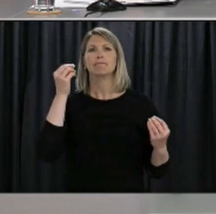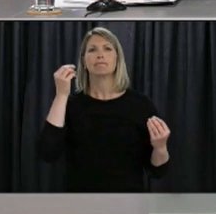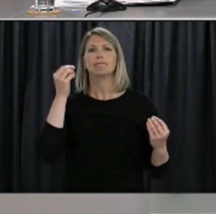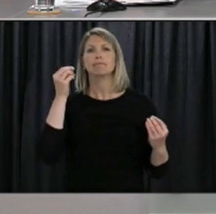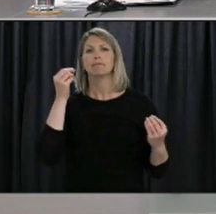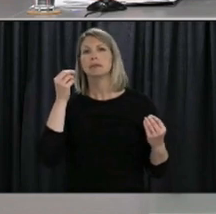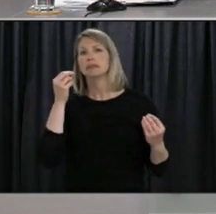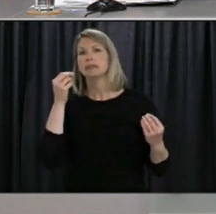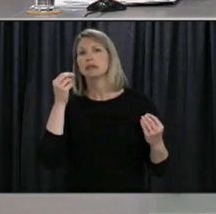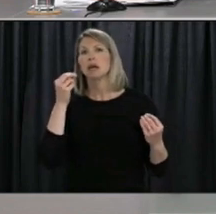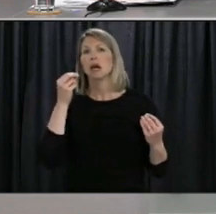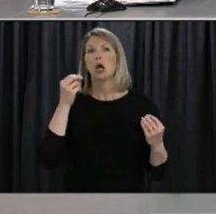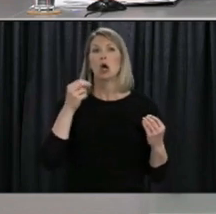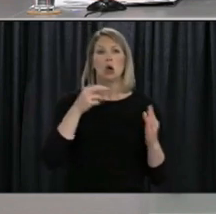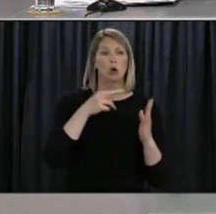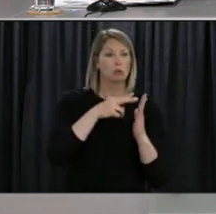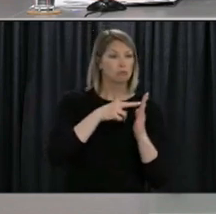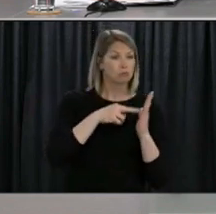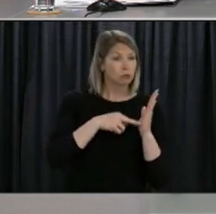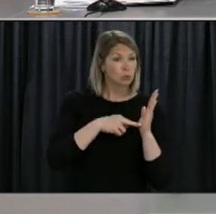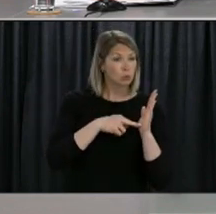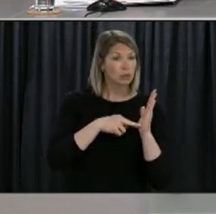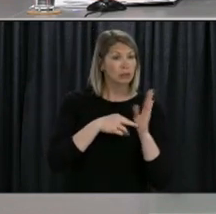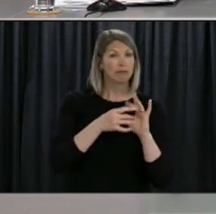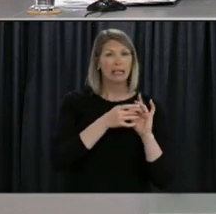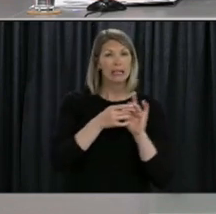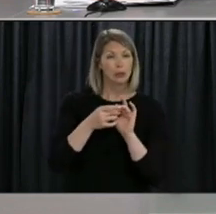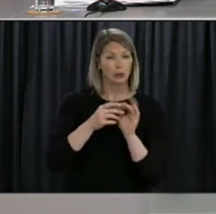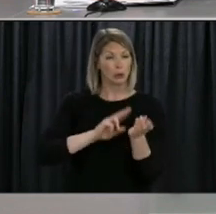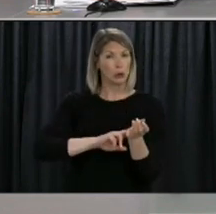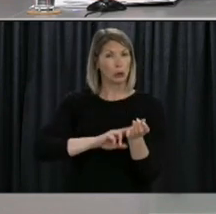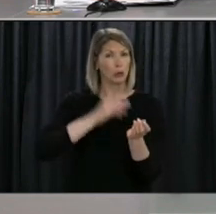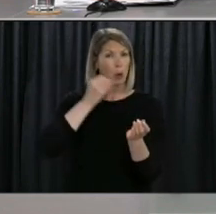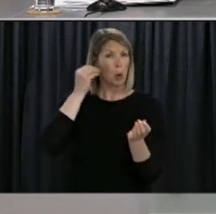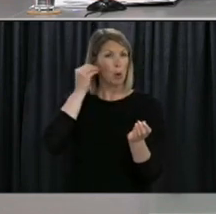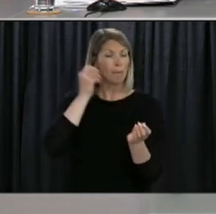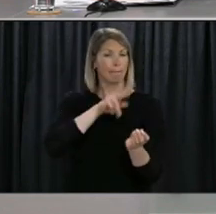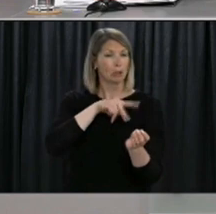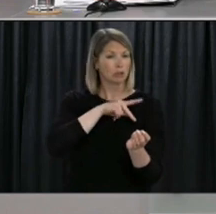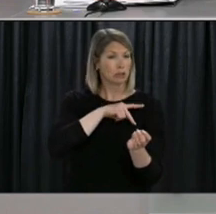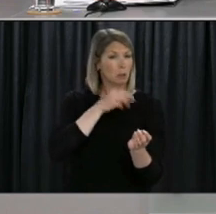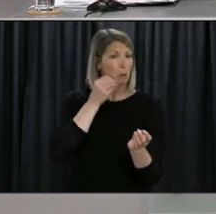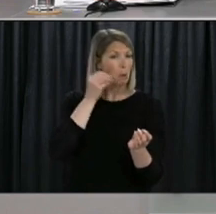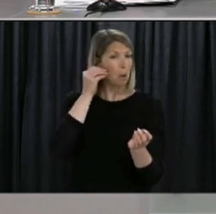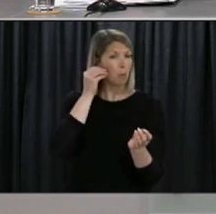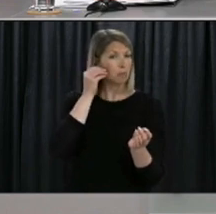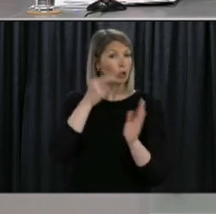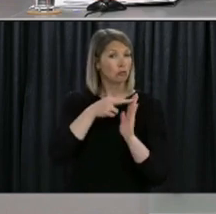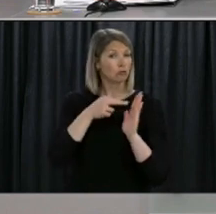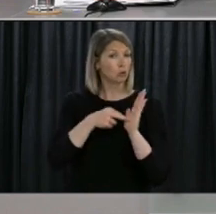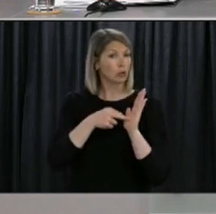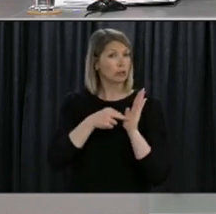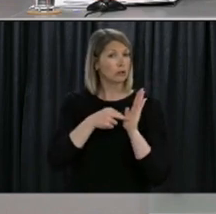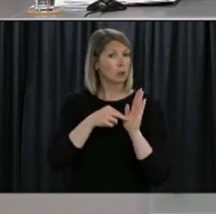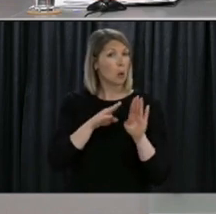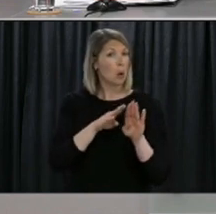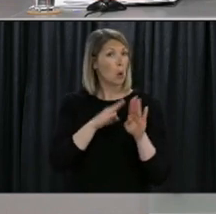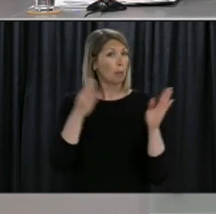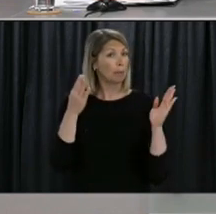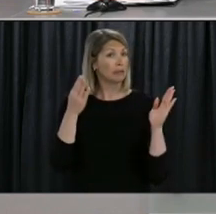relaxed to some extent with long-term and personal care homes is that still under consideration? Yes